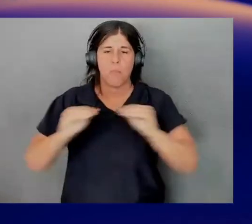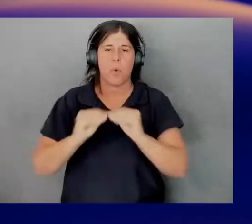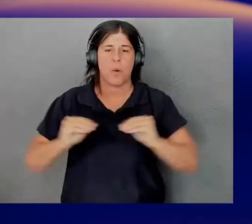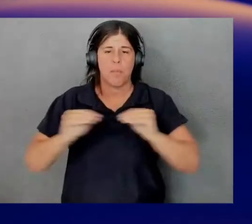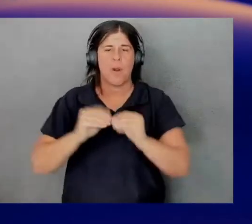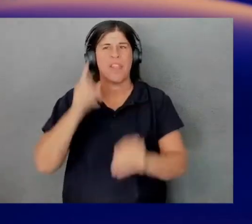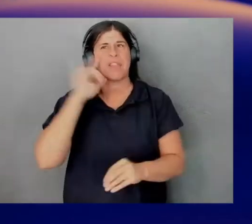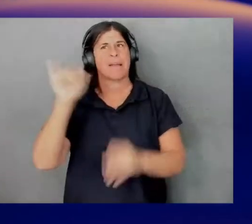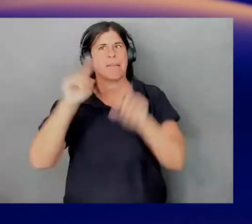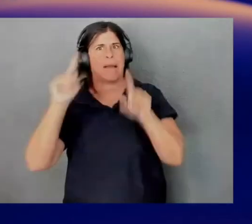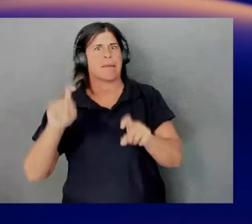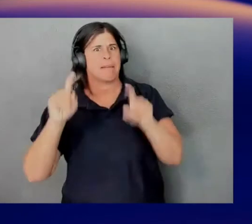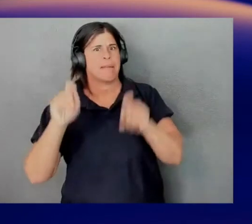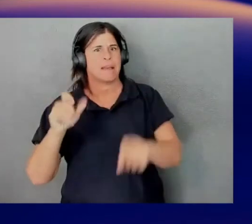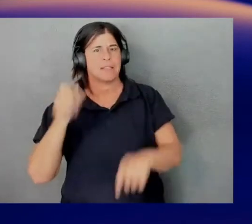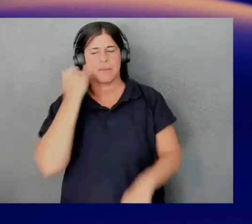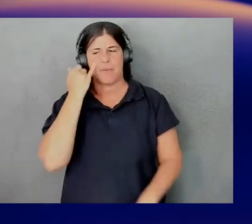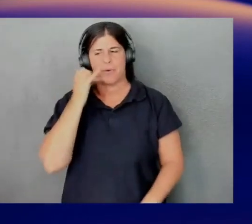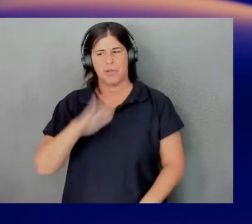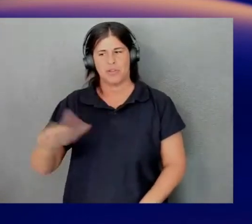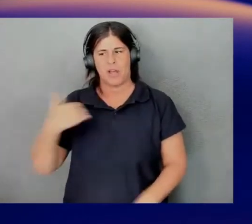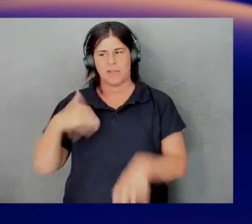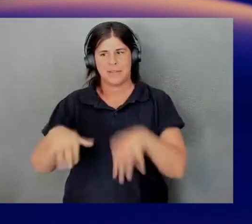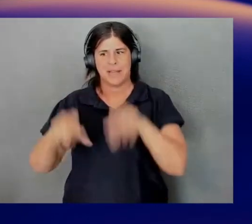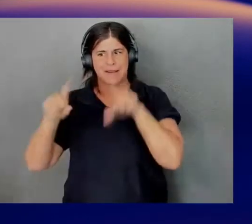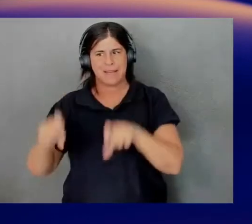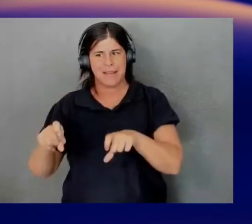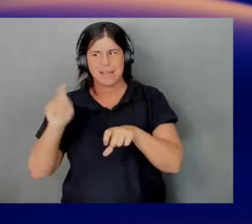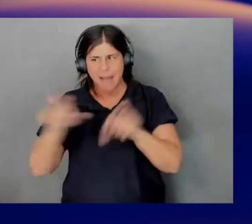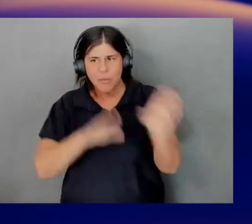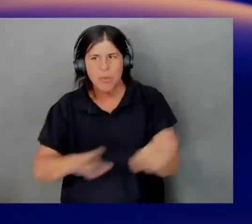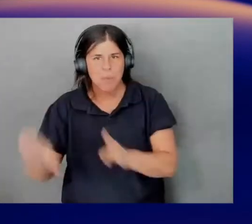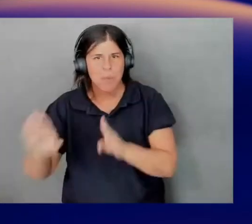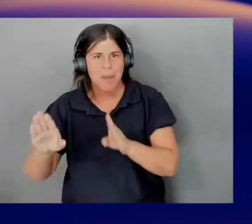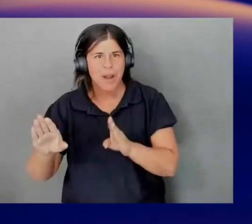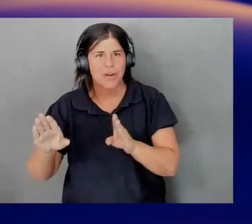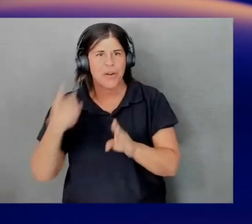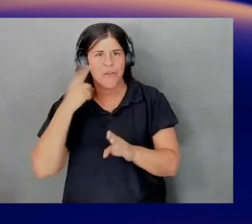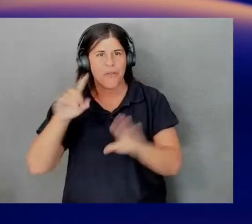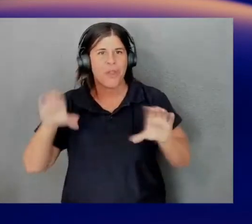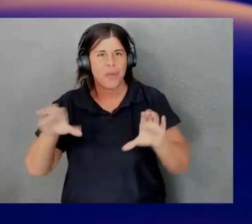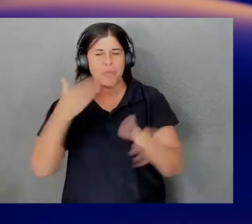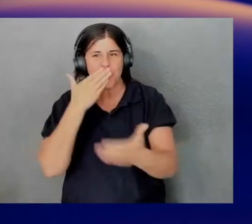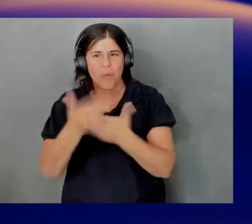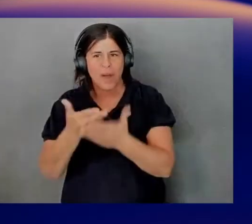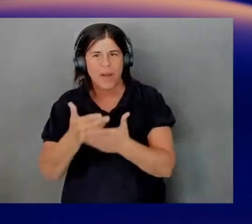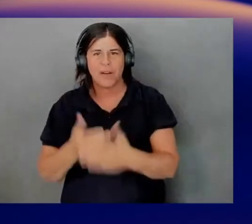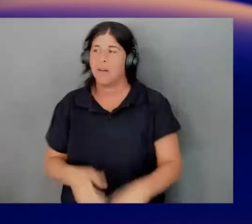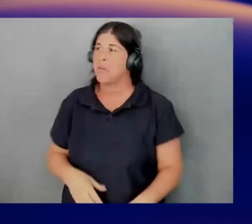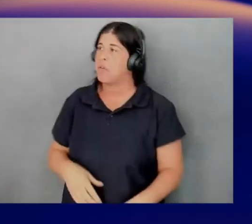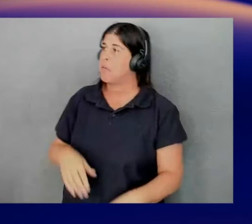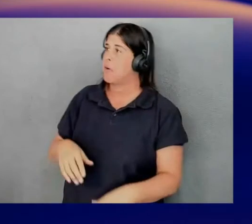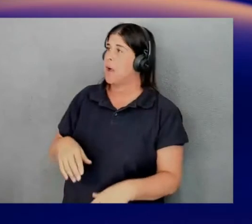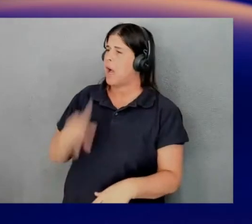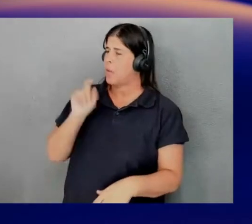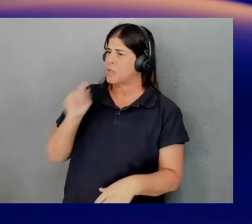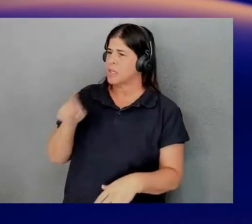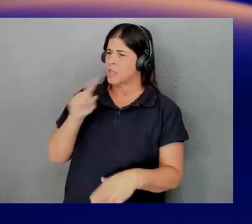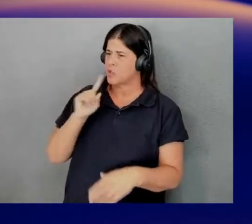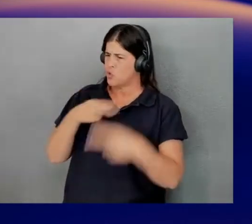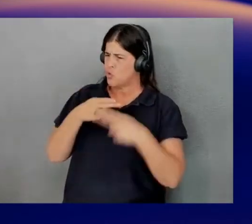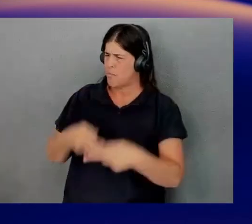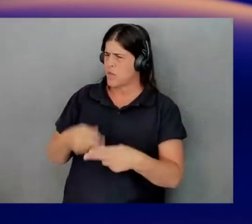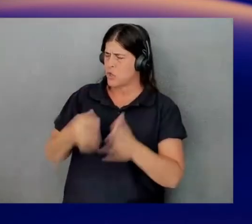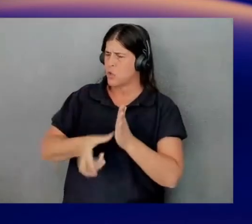right? Like, if a child has a test, they have to be more prepared in order to perform well. So, make sure. I you about that, because you mentioned the review,